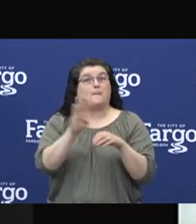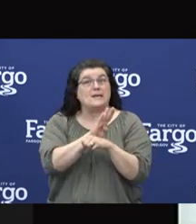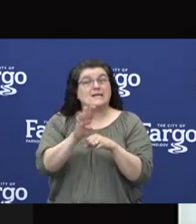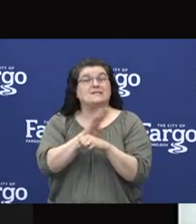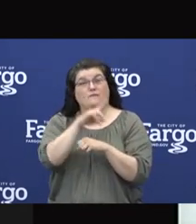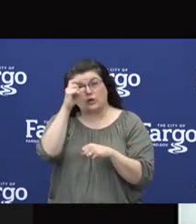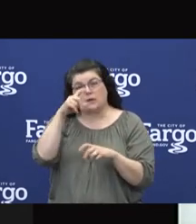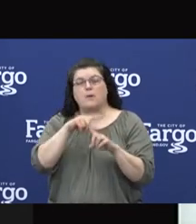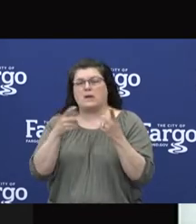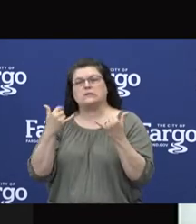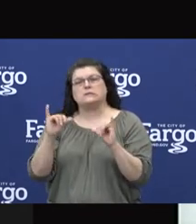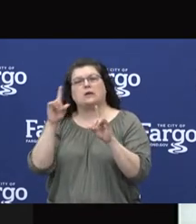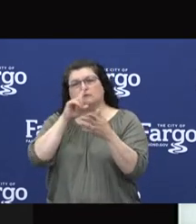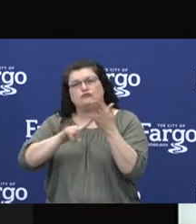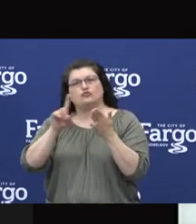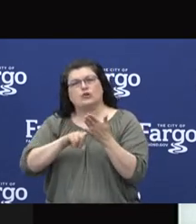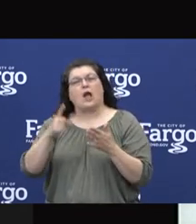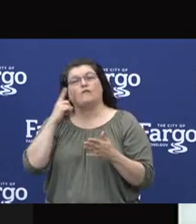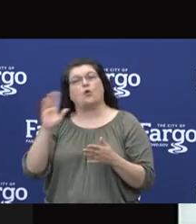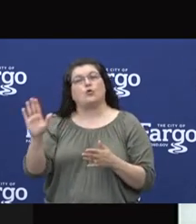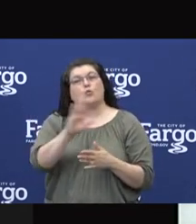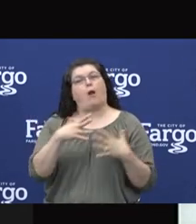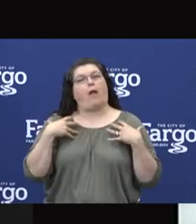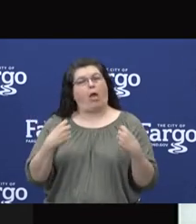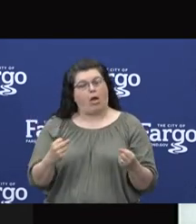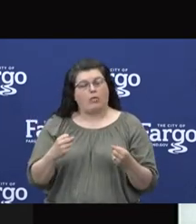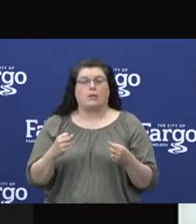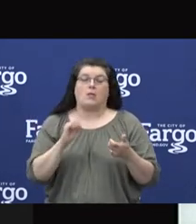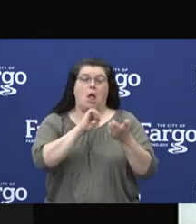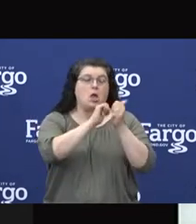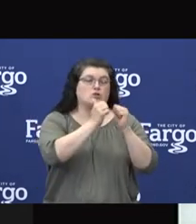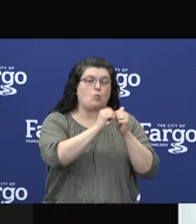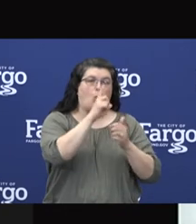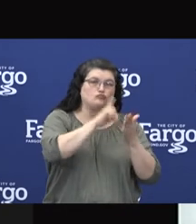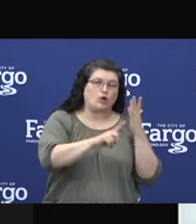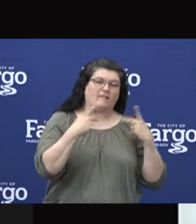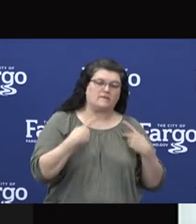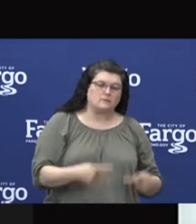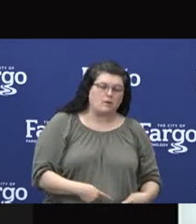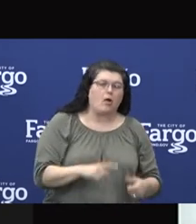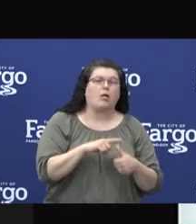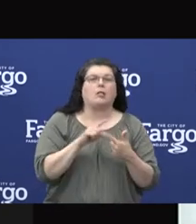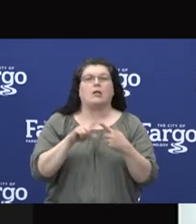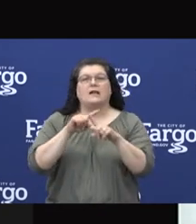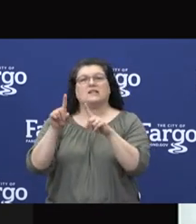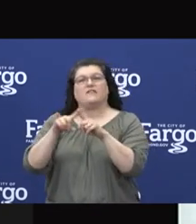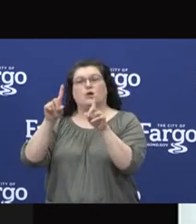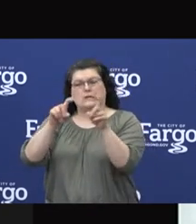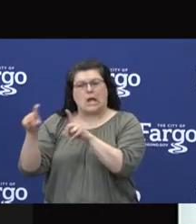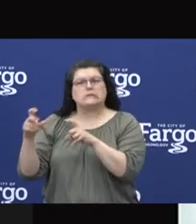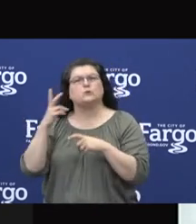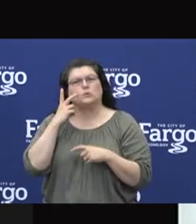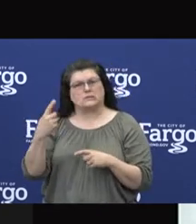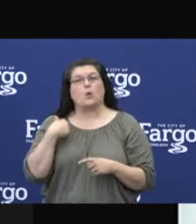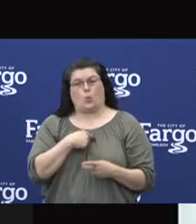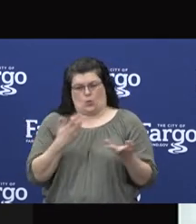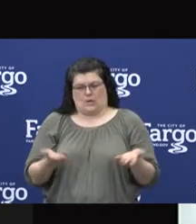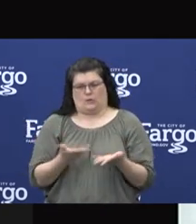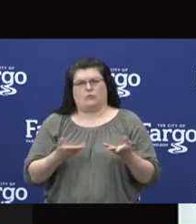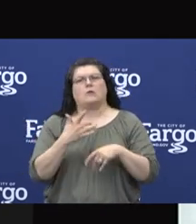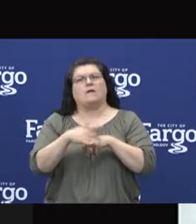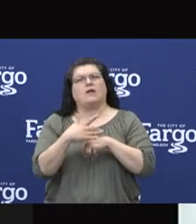So whether it's chronic disease management, sports, physicals, or other acute care needs, we are here and able to see you and to serve you.